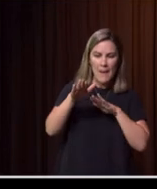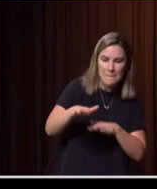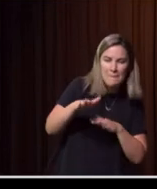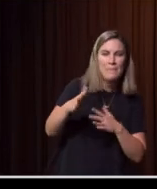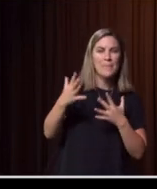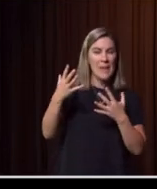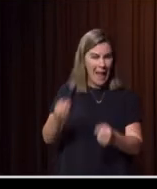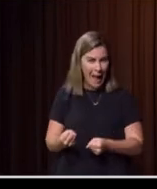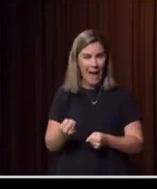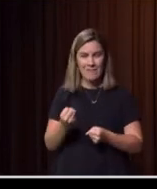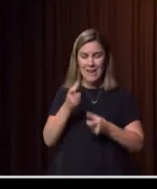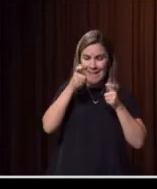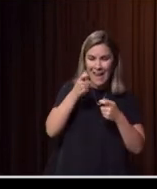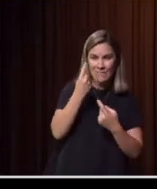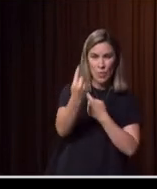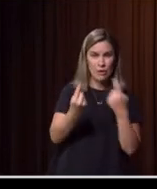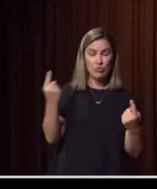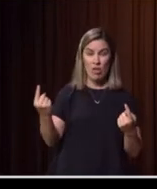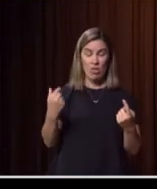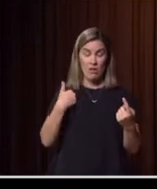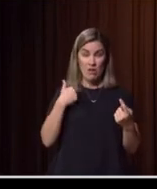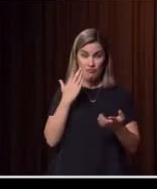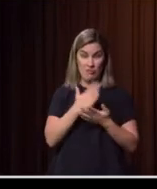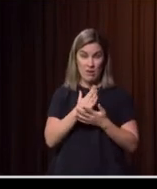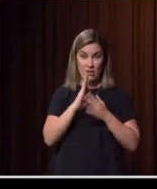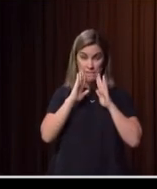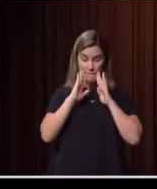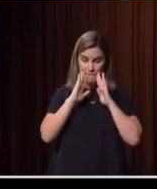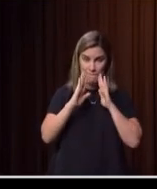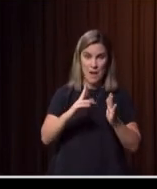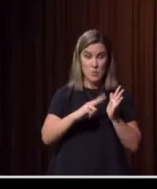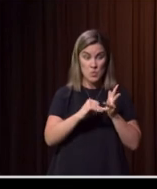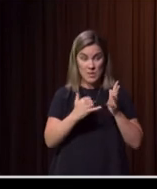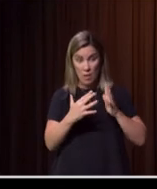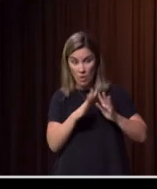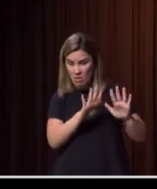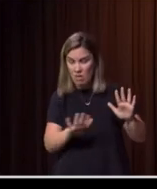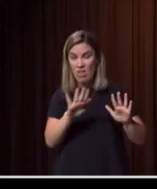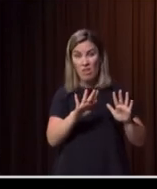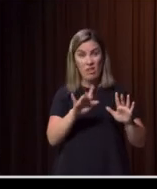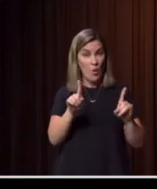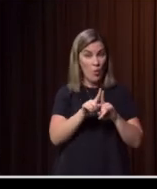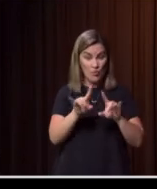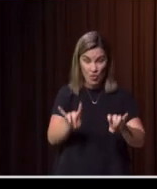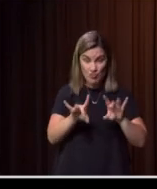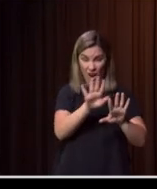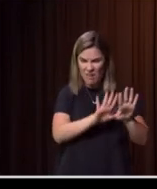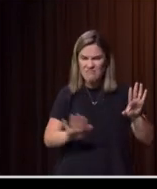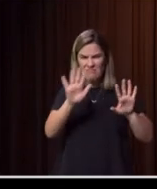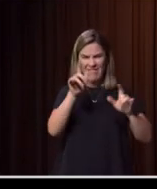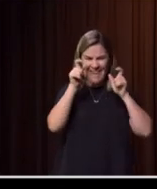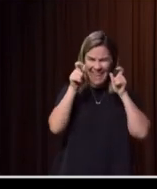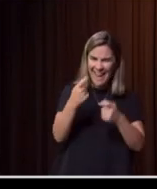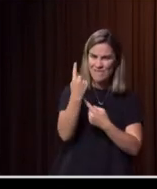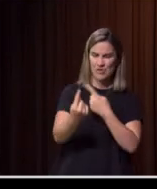wonderful the people of New South Wales are, how wonderful our fellow Australians are. And indeed, during our darkest of times during the